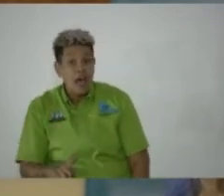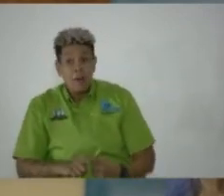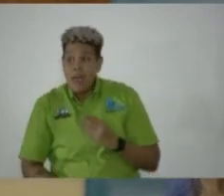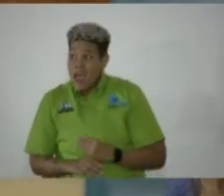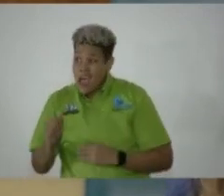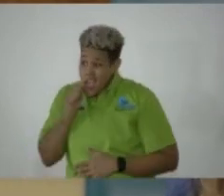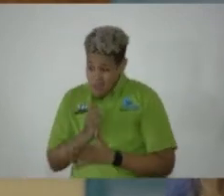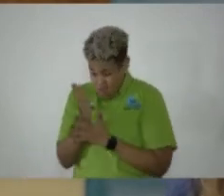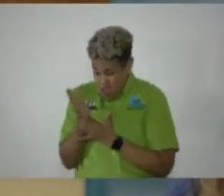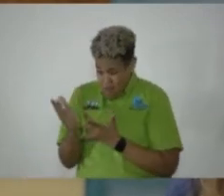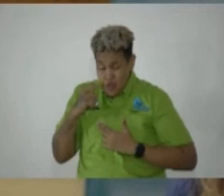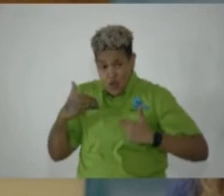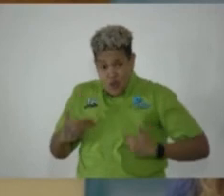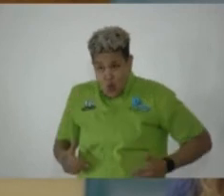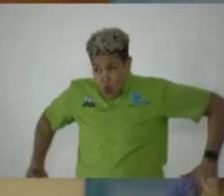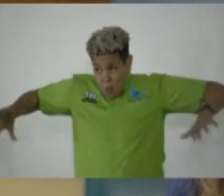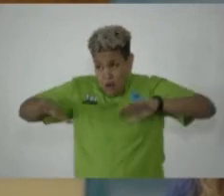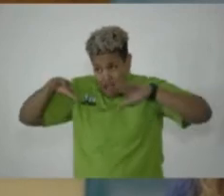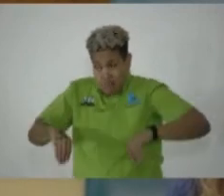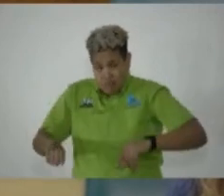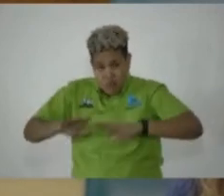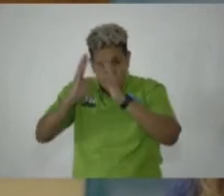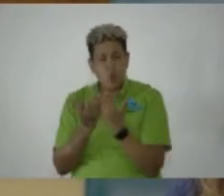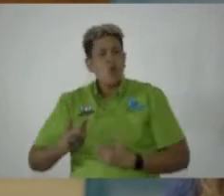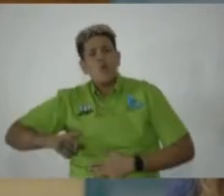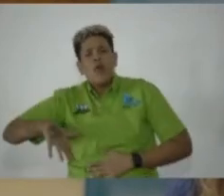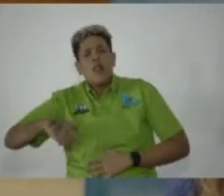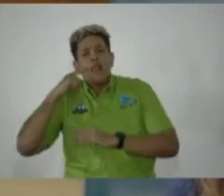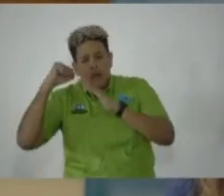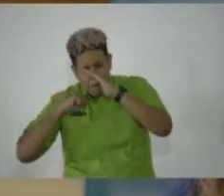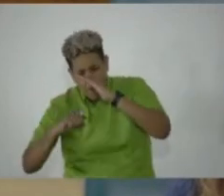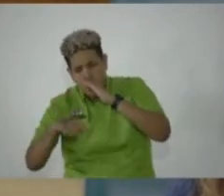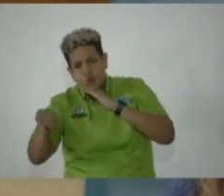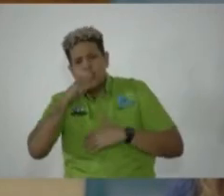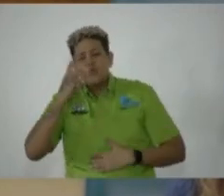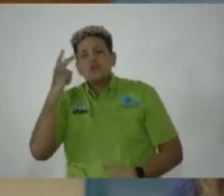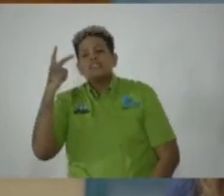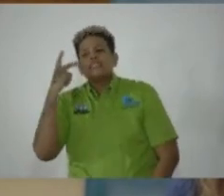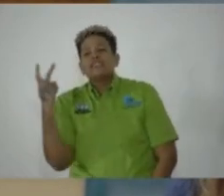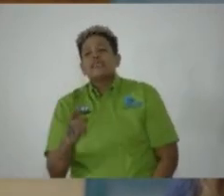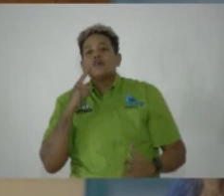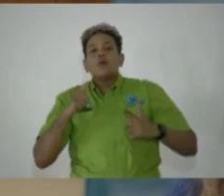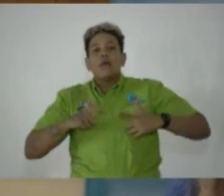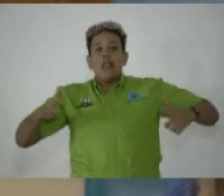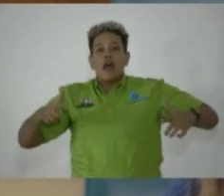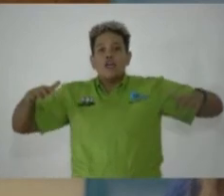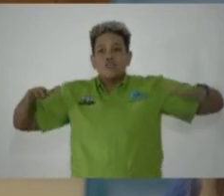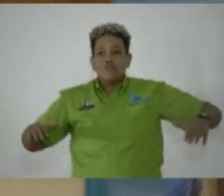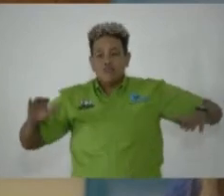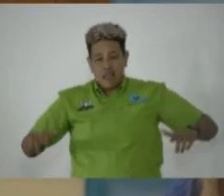element of human endeavor in this world, we did not bow to those who would seem to be larger than life.